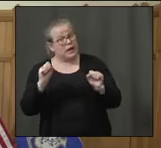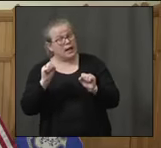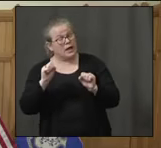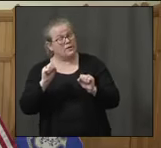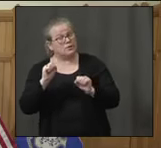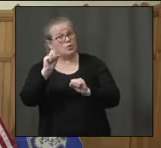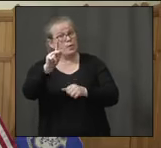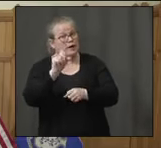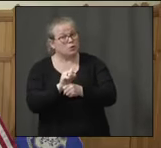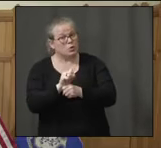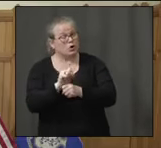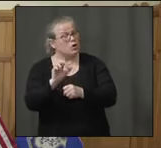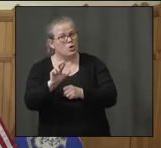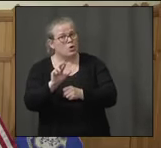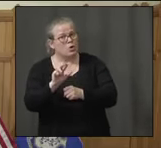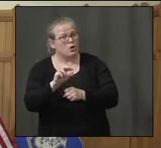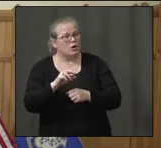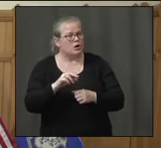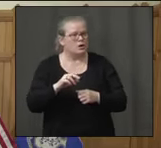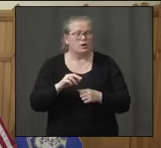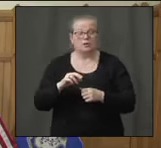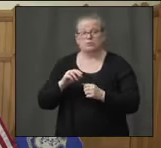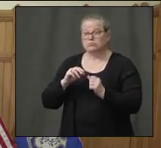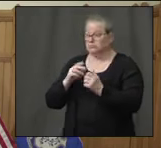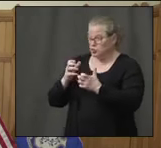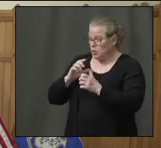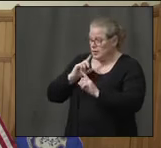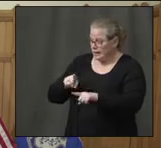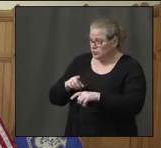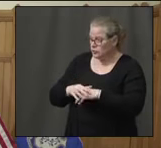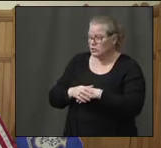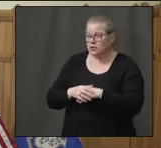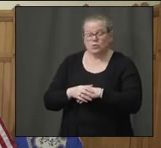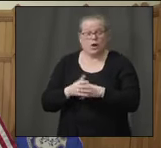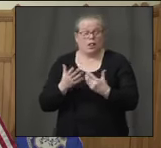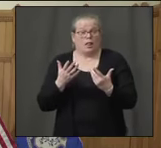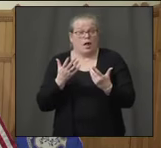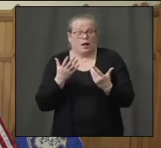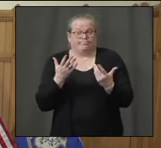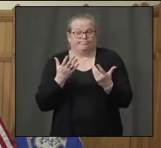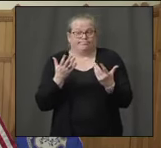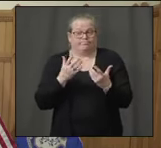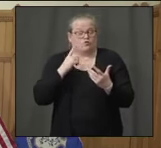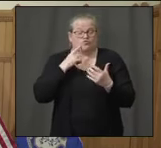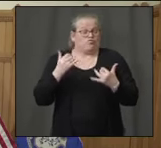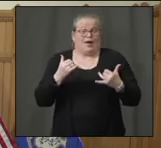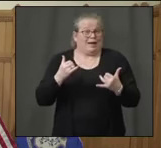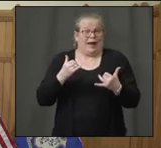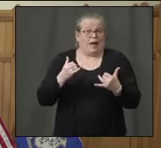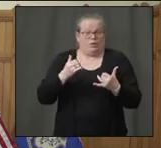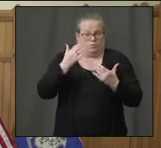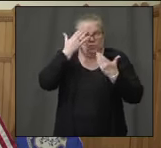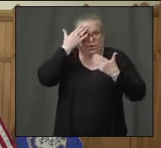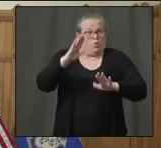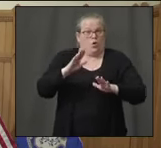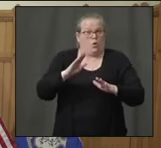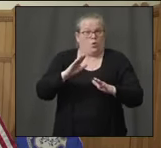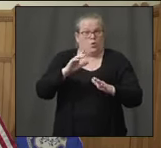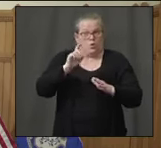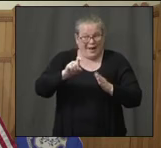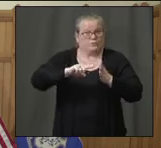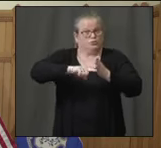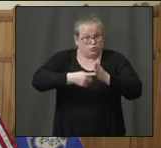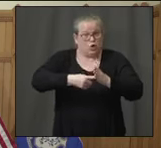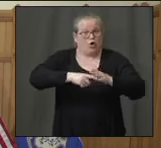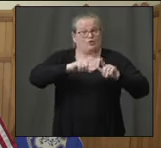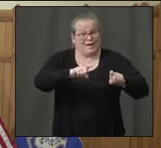Peter, do you want to have insights on that? Sure. Until we do the testing, we really don't know. And as the doctor shared, two